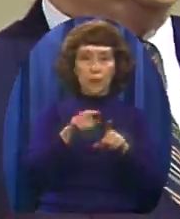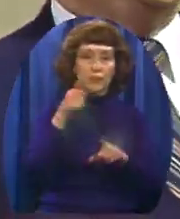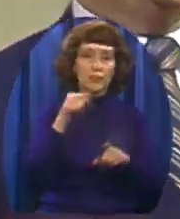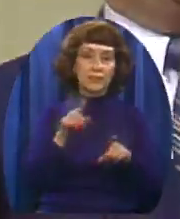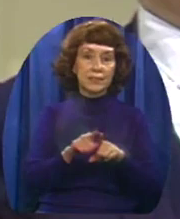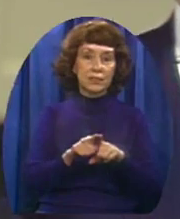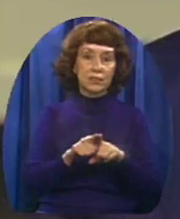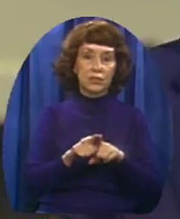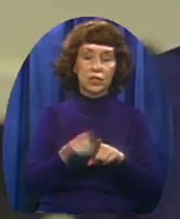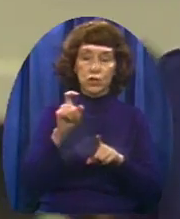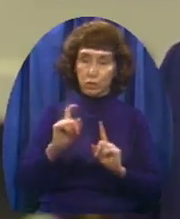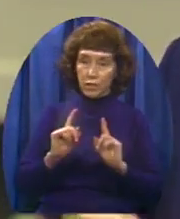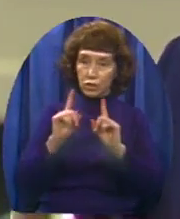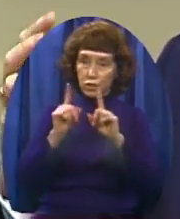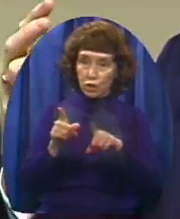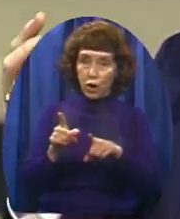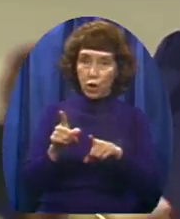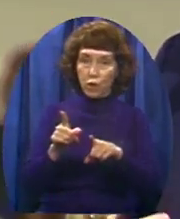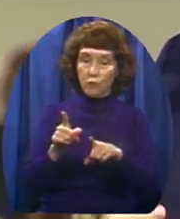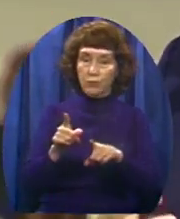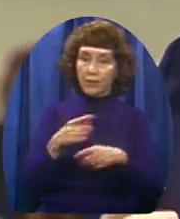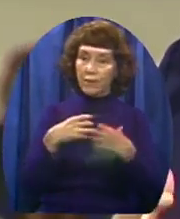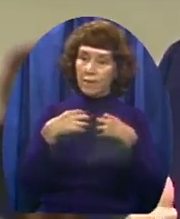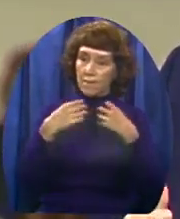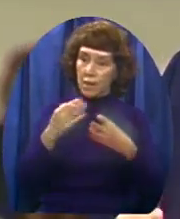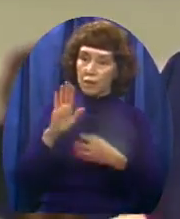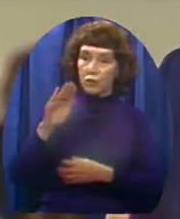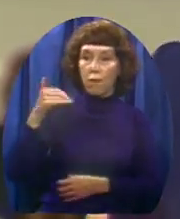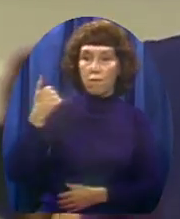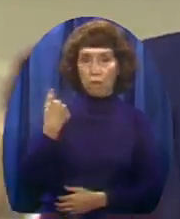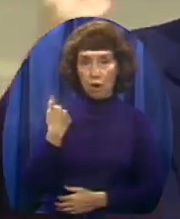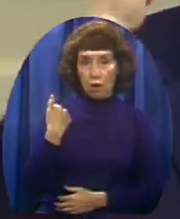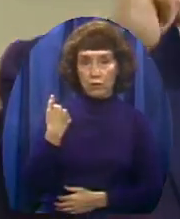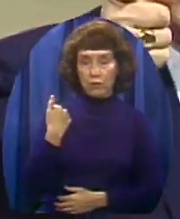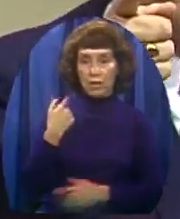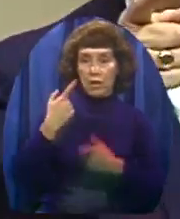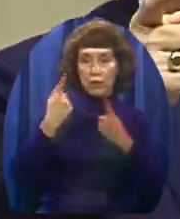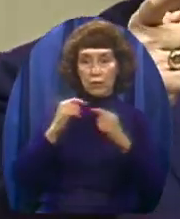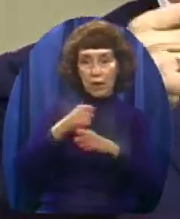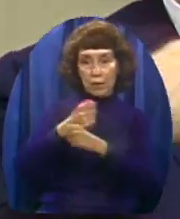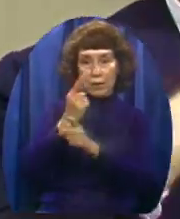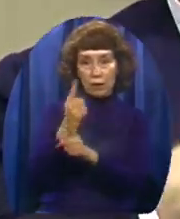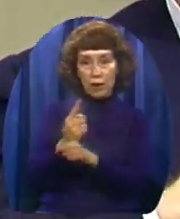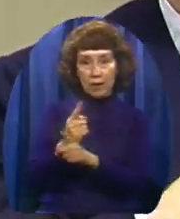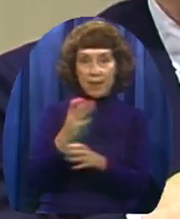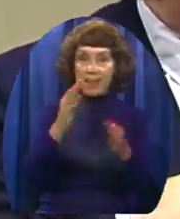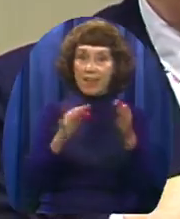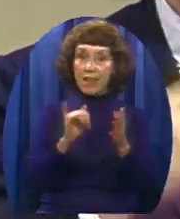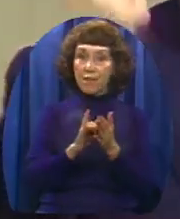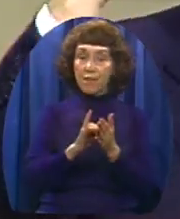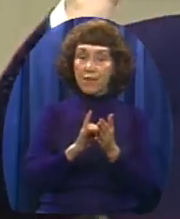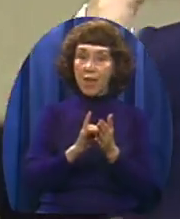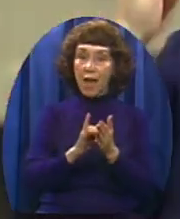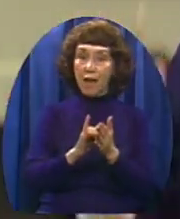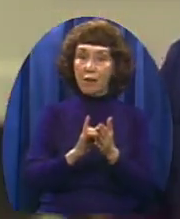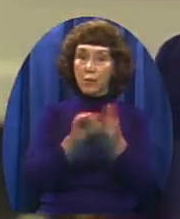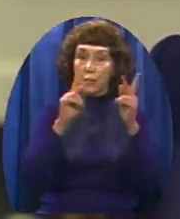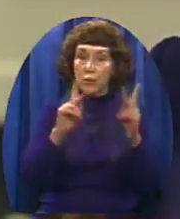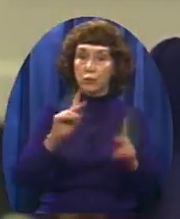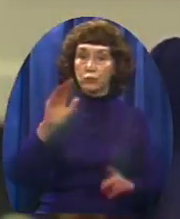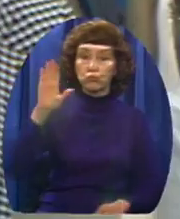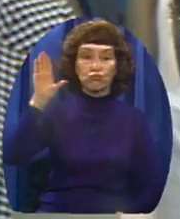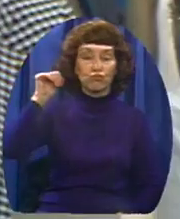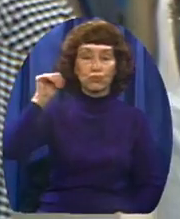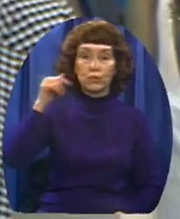fault Try to bring about a reconciliation If he won't hear you that's his problem But you have cleared your conscience with